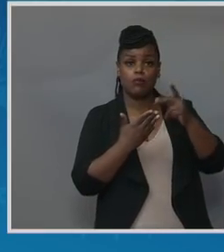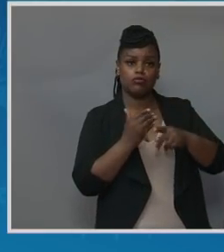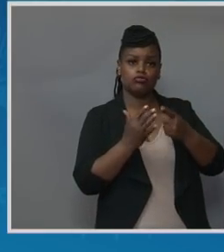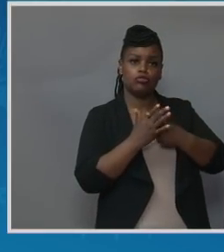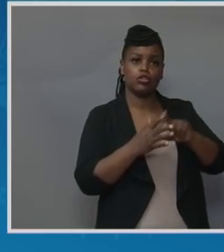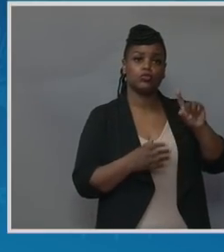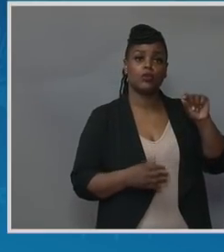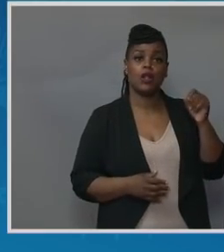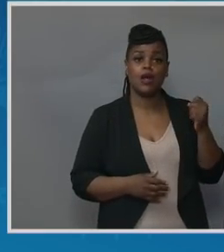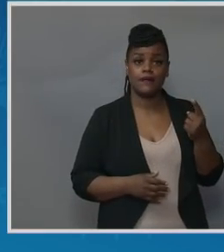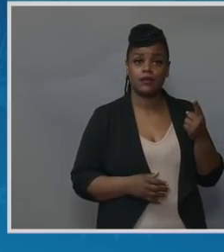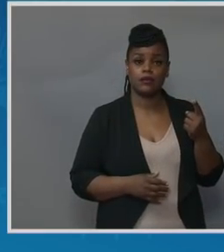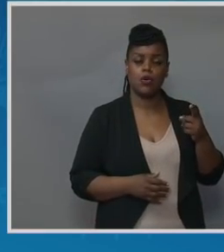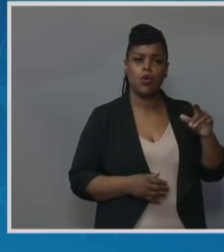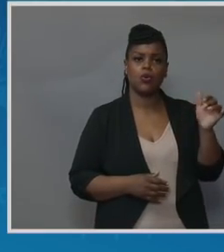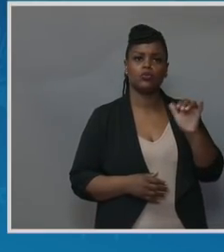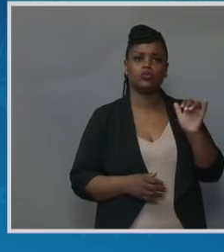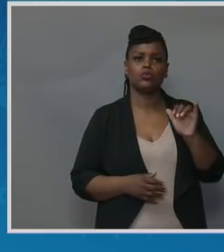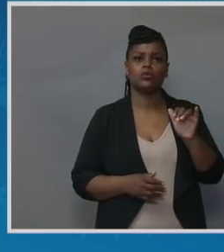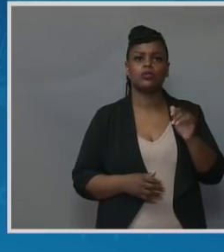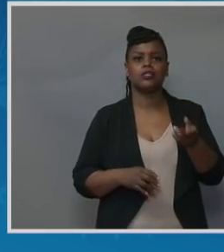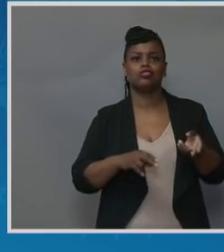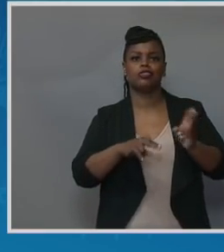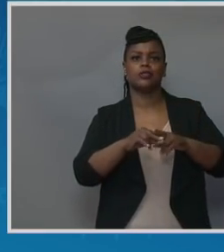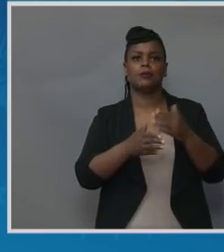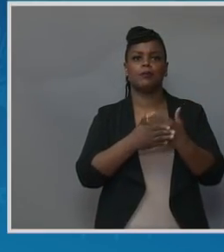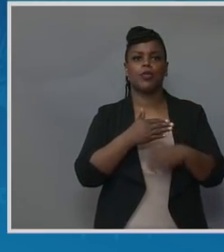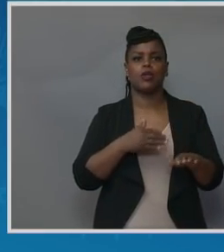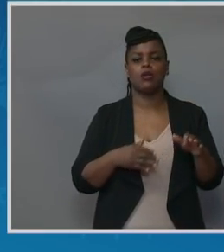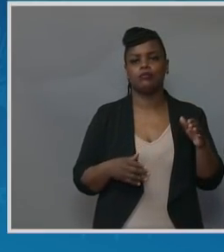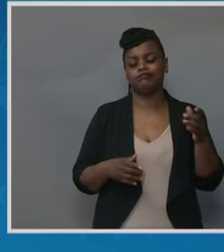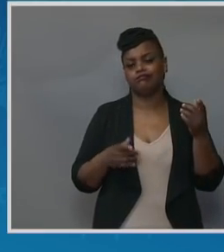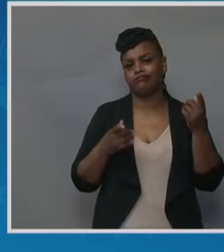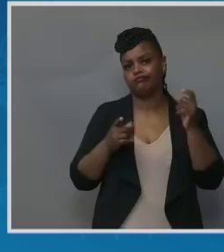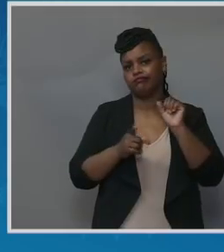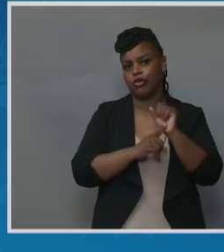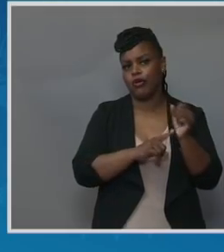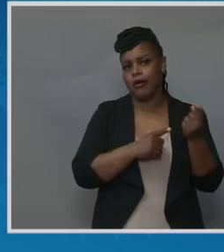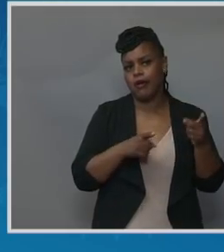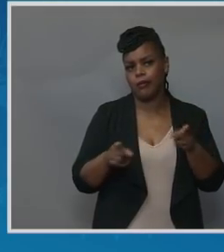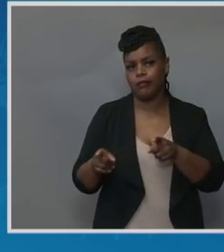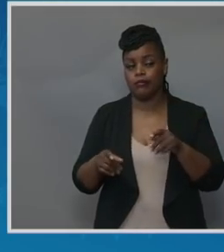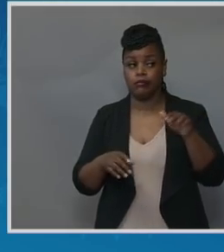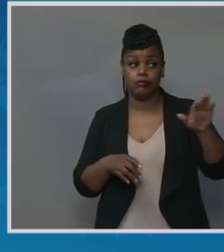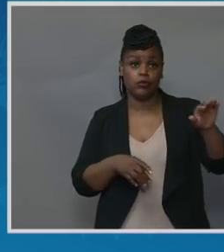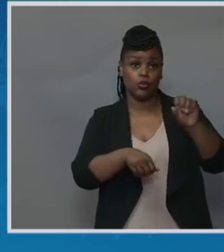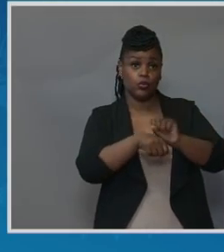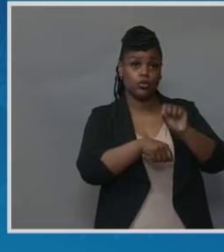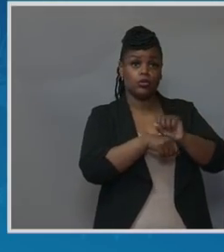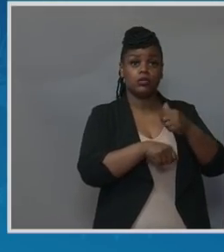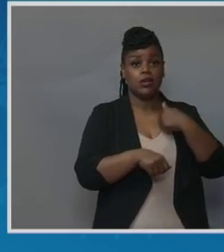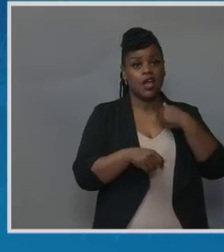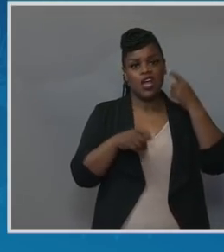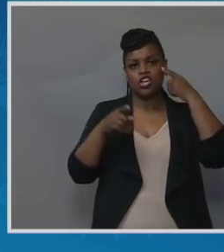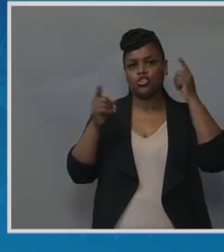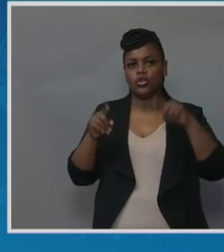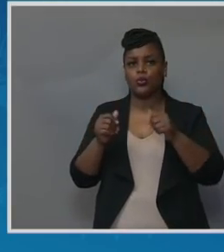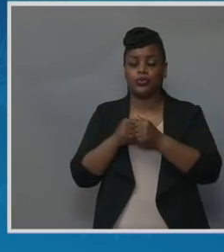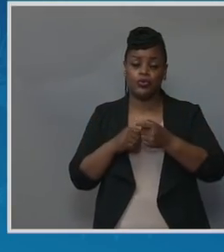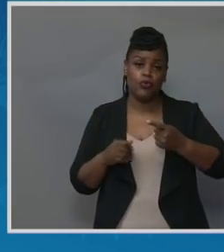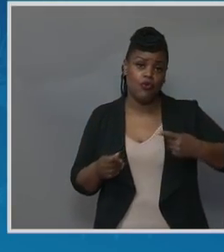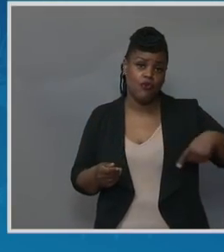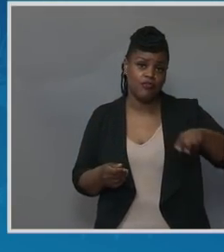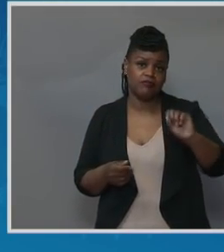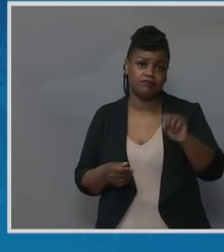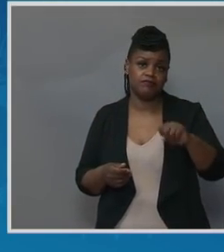increases birth outcomes with the work that they're doing. But I couldn't agree with you more that all of these